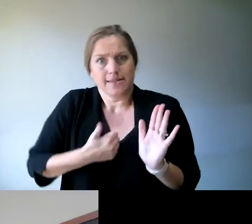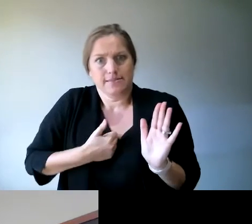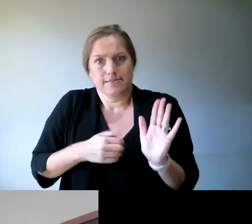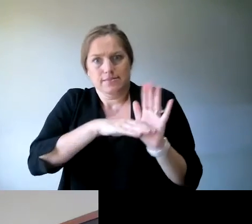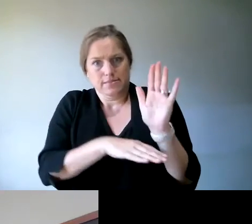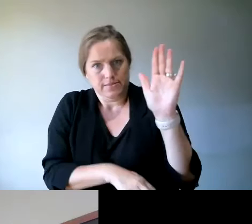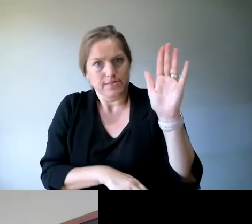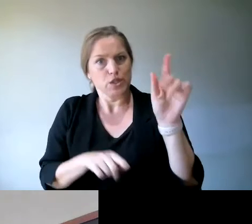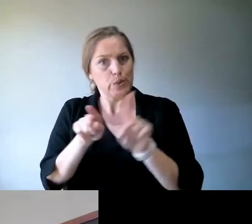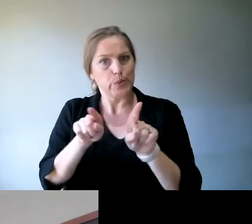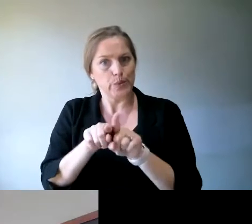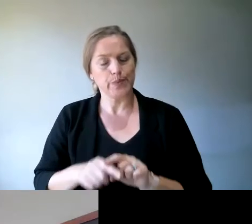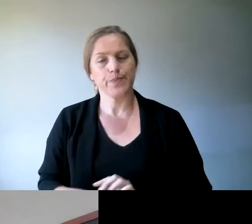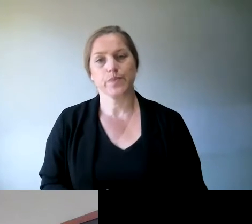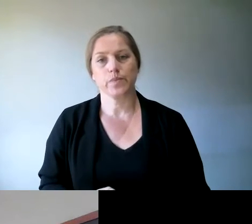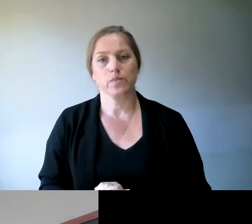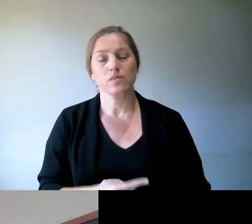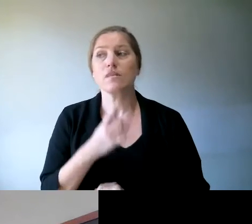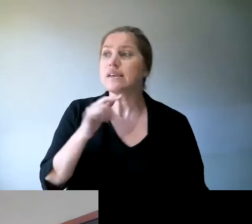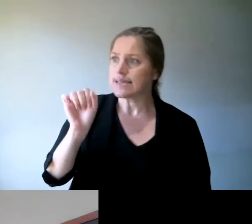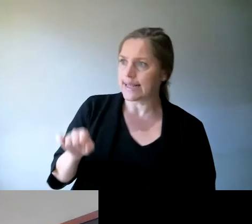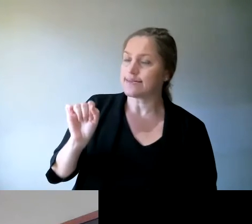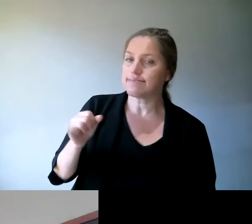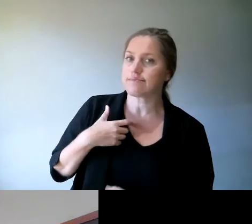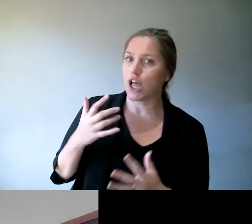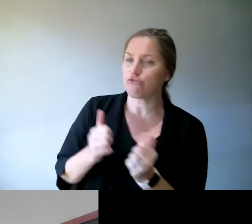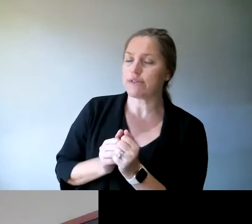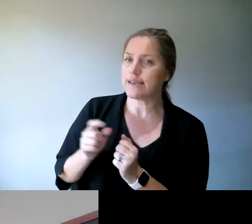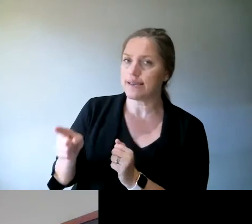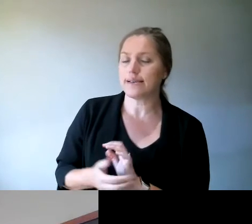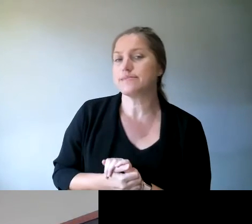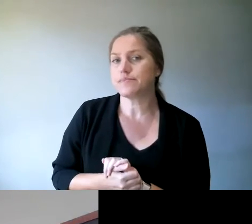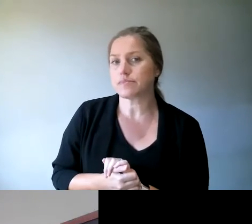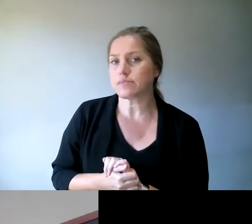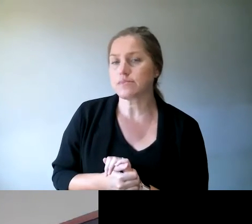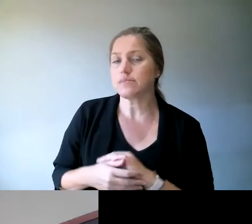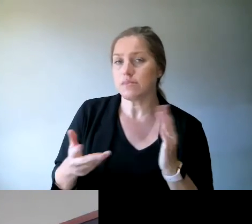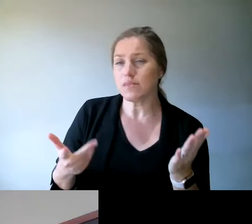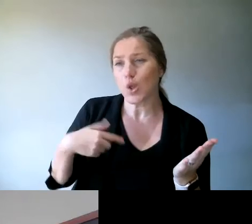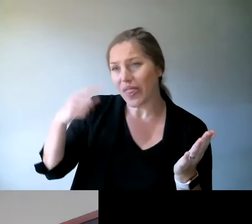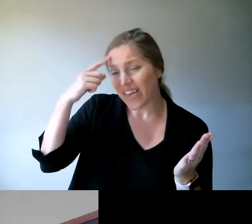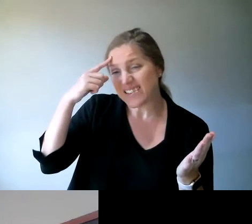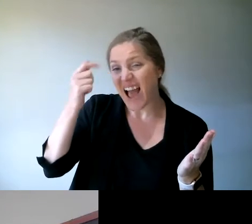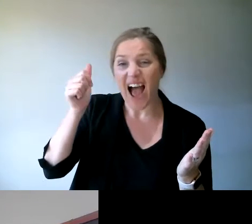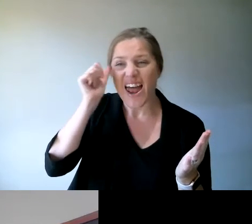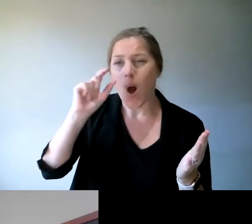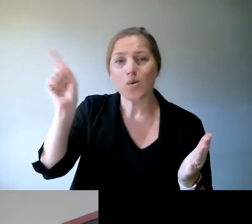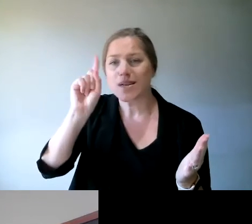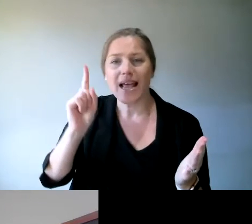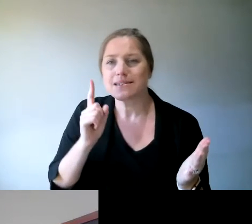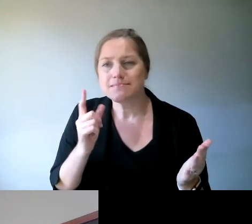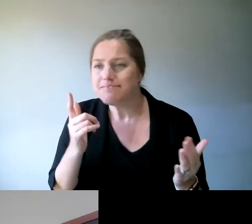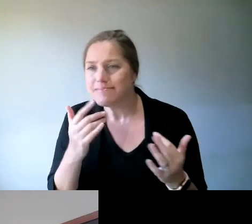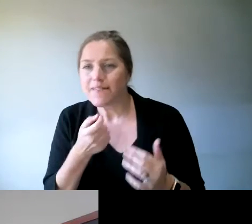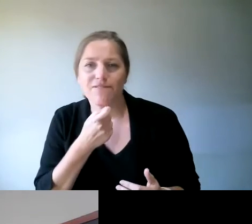one thing, you know, if there's a chance there's not a lot of CEOs on today's call, but if there's a chance